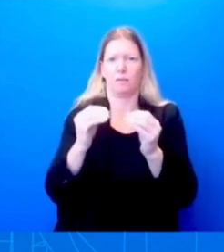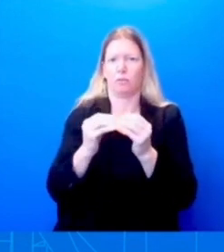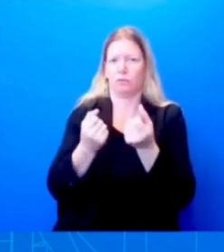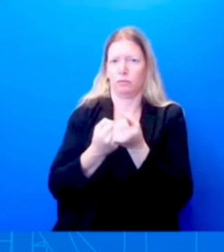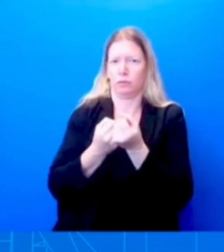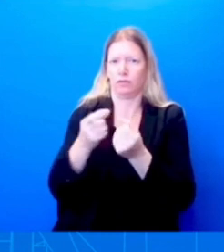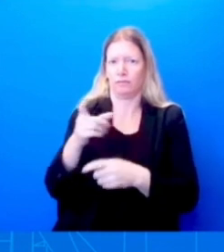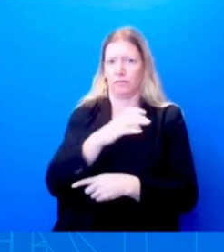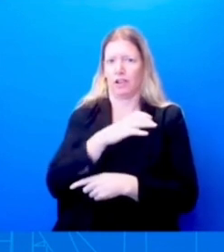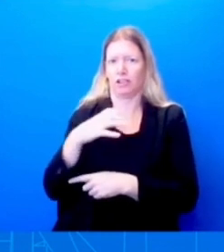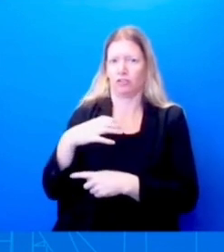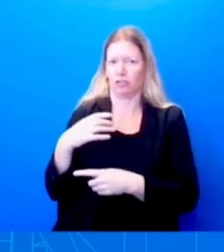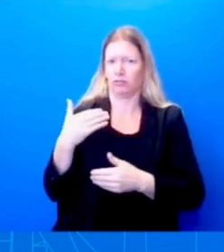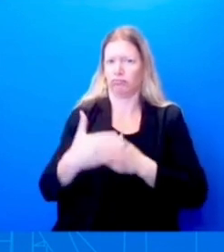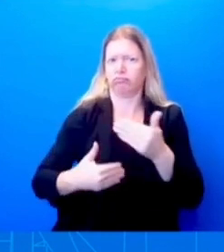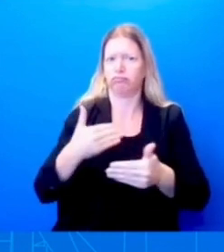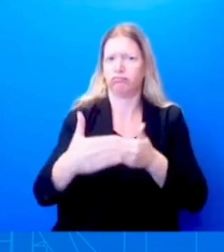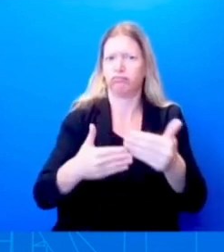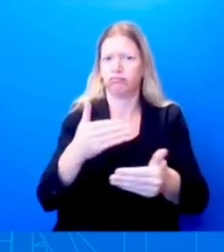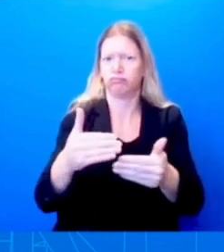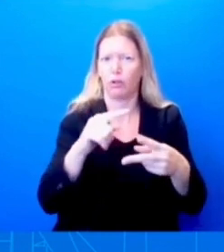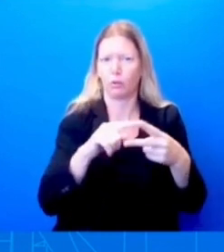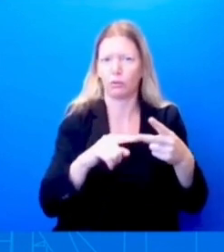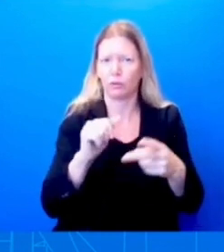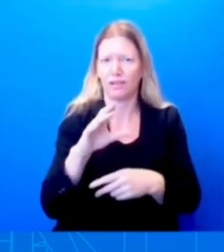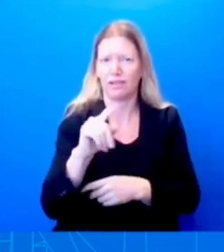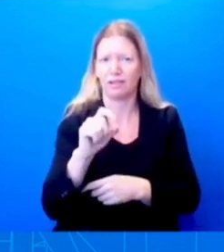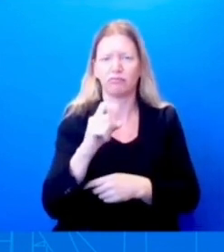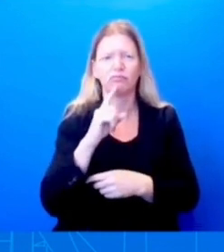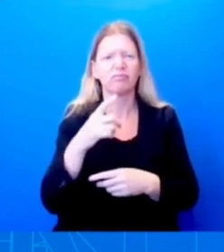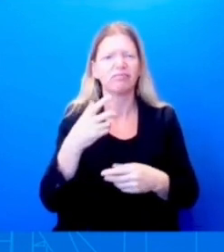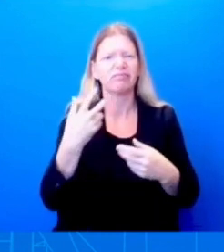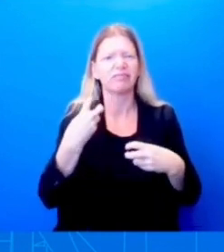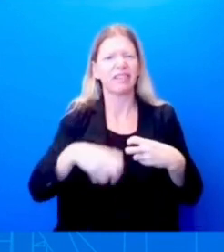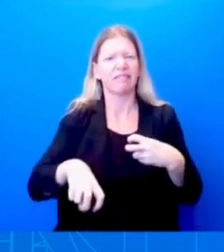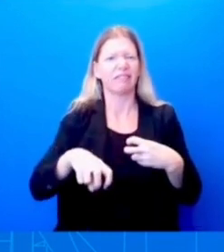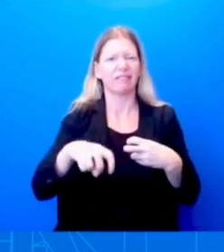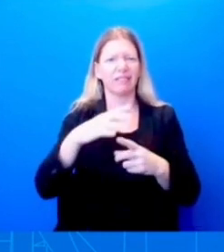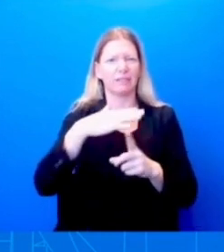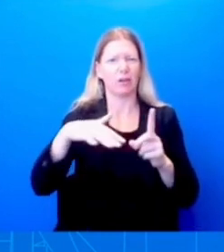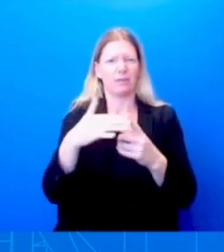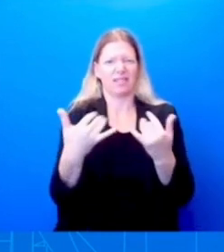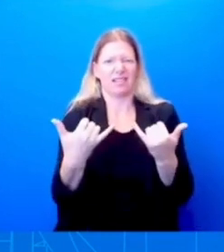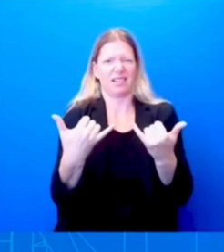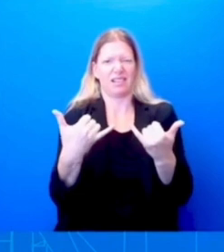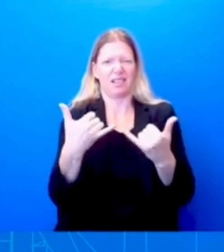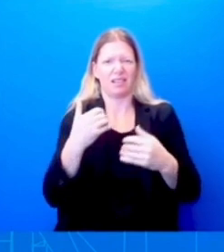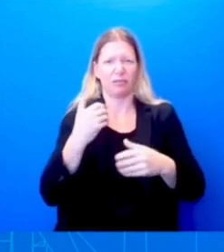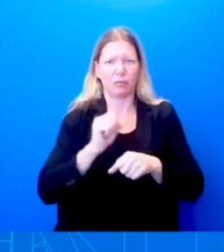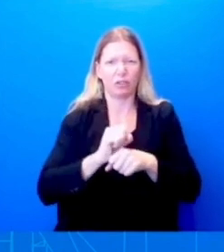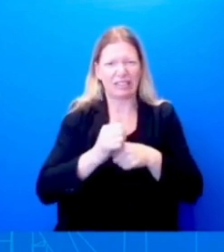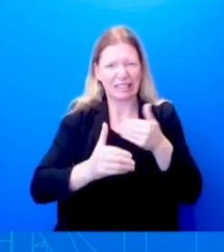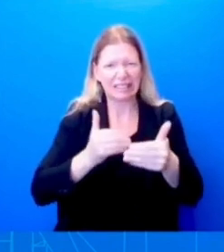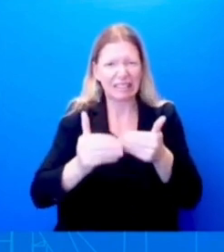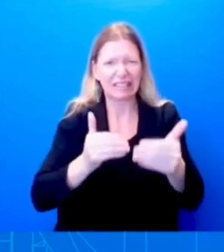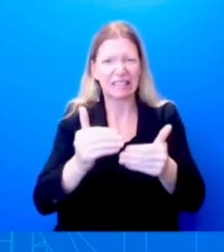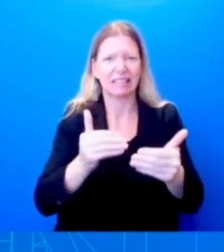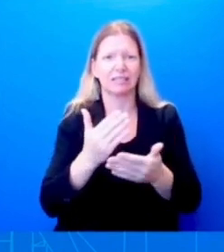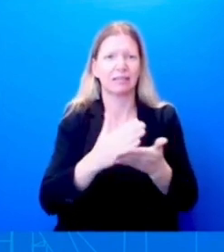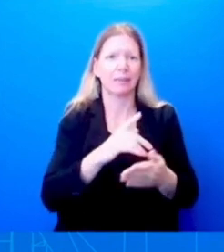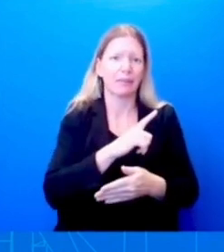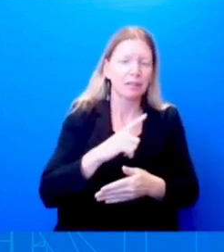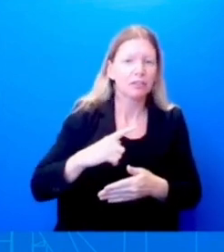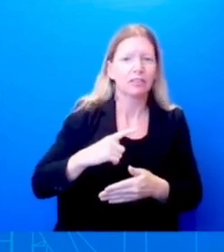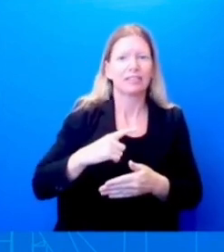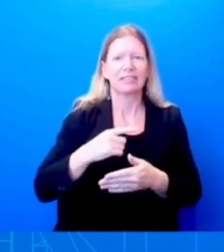to move forward some legislation, but every single thing that we can do by executive order the President has been leaning on.